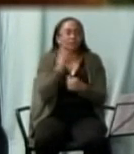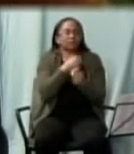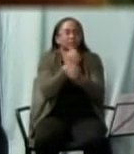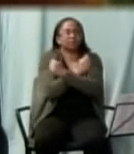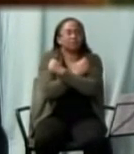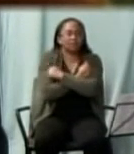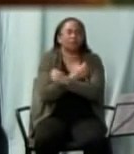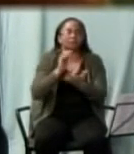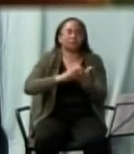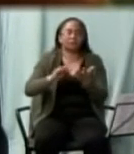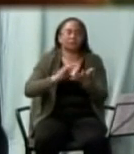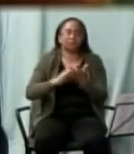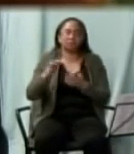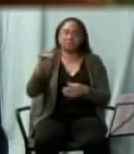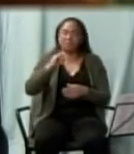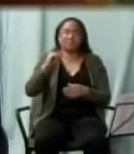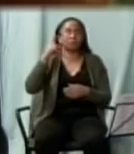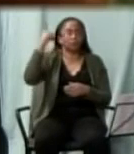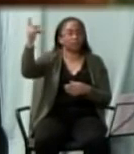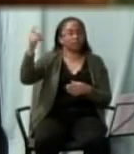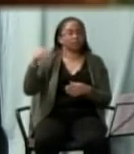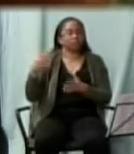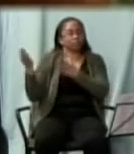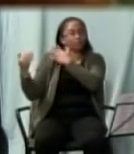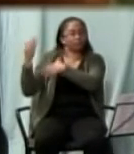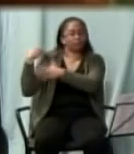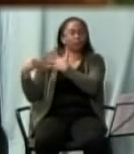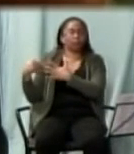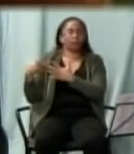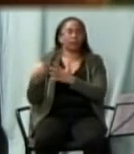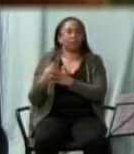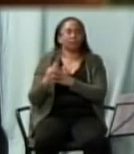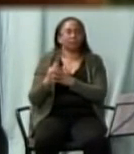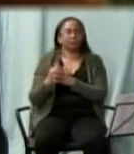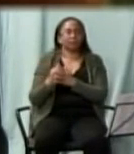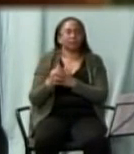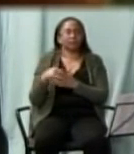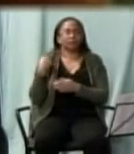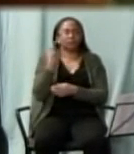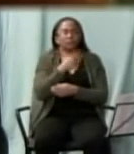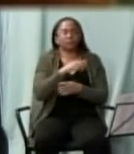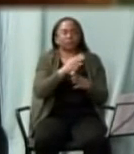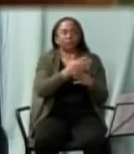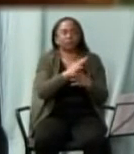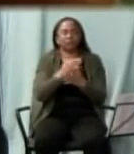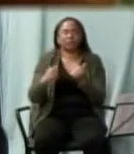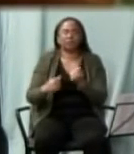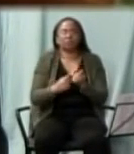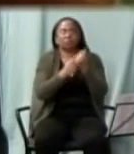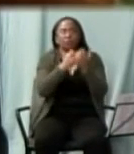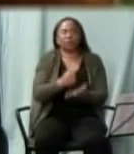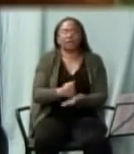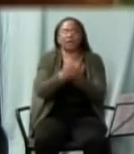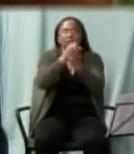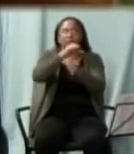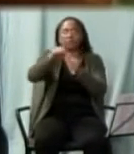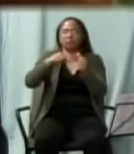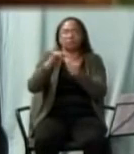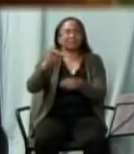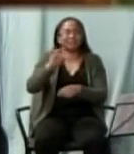forgive as he forgives us to be generous as he was generous